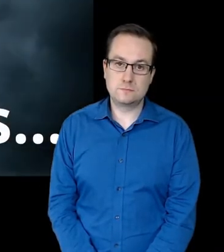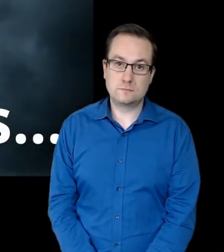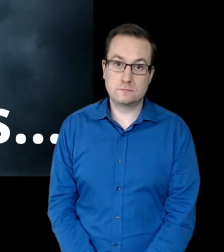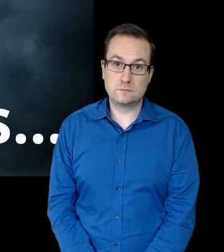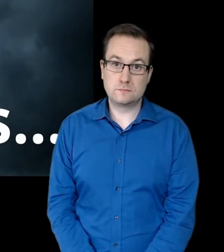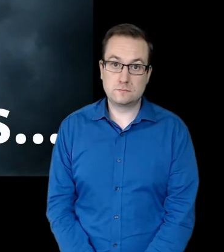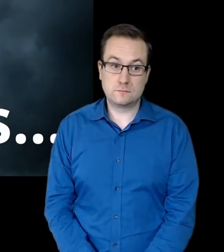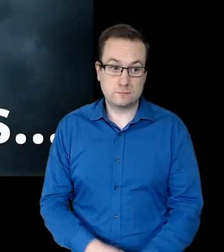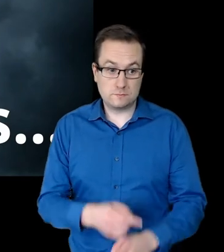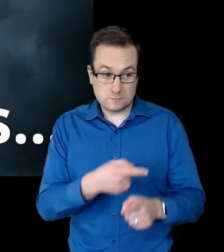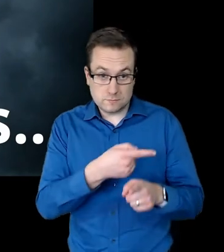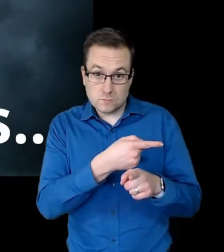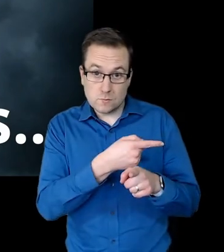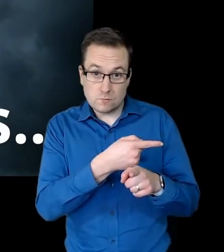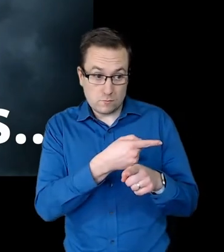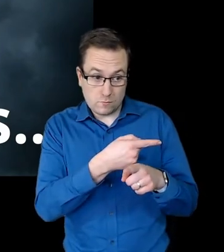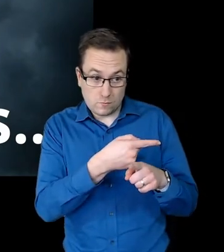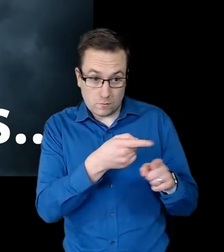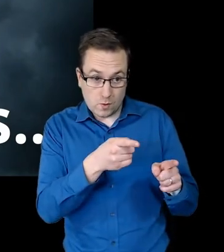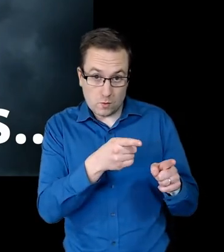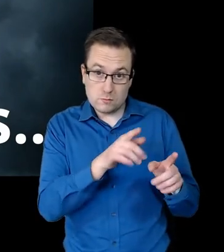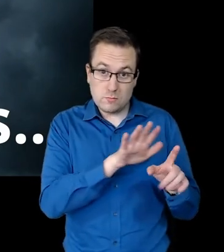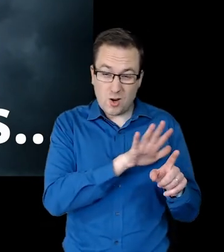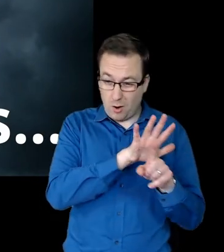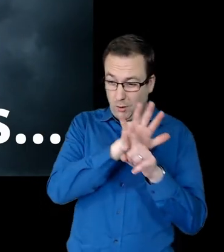We pray for those who are caused